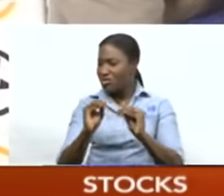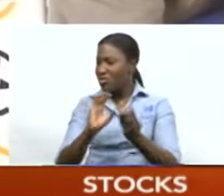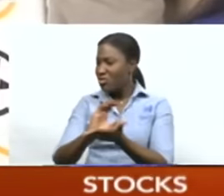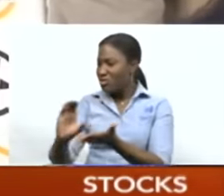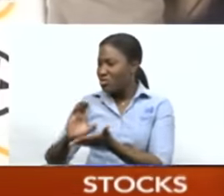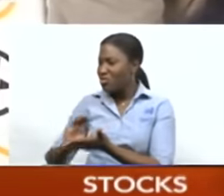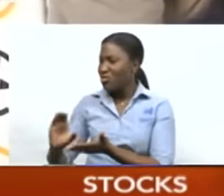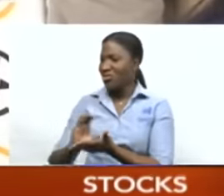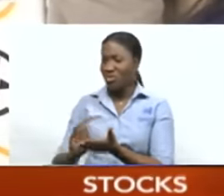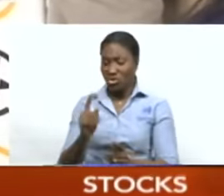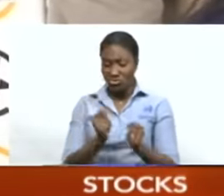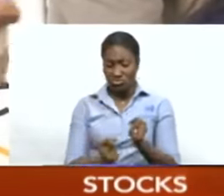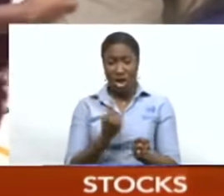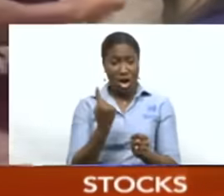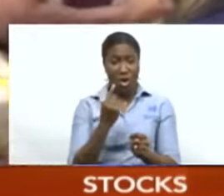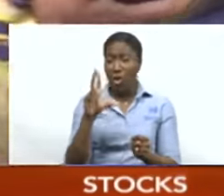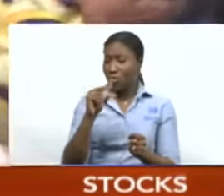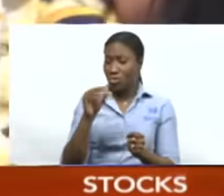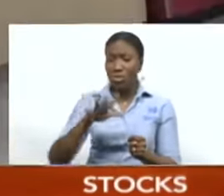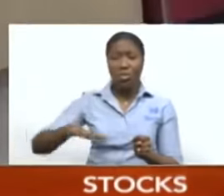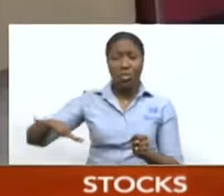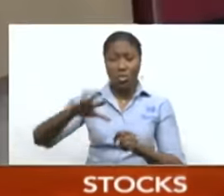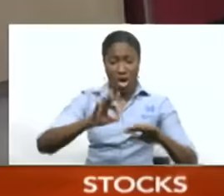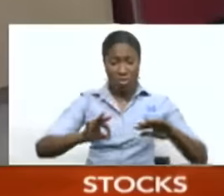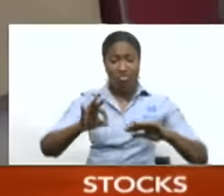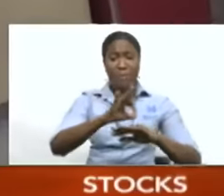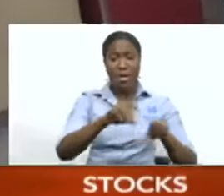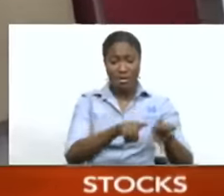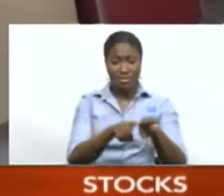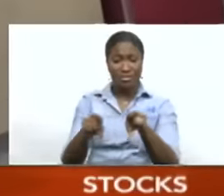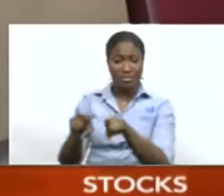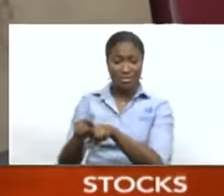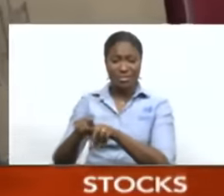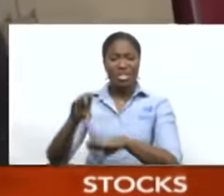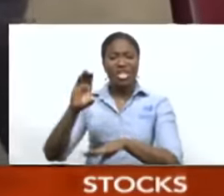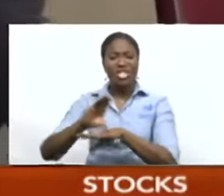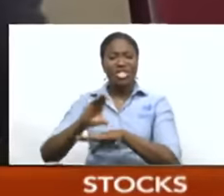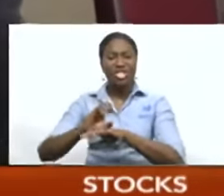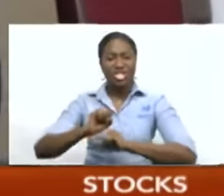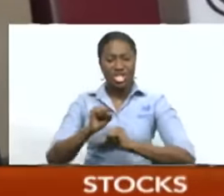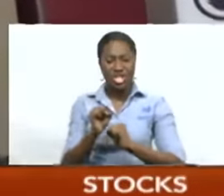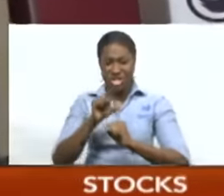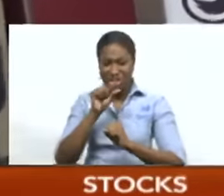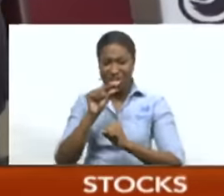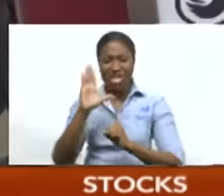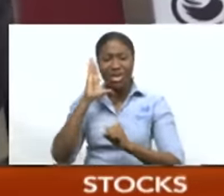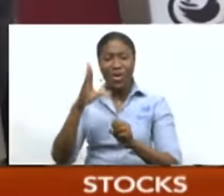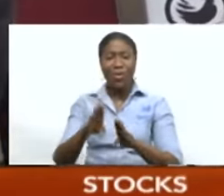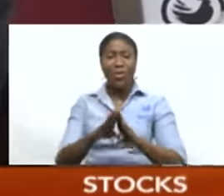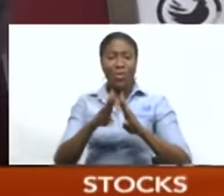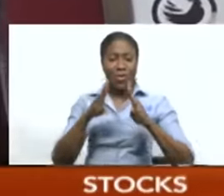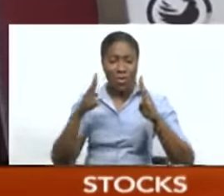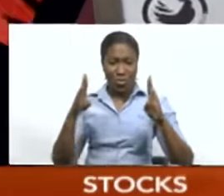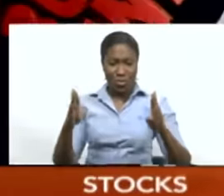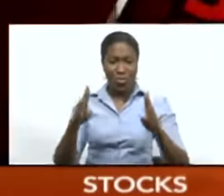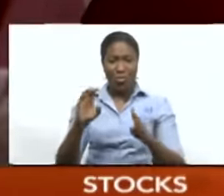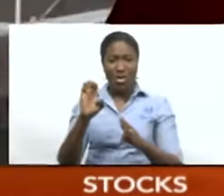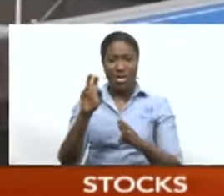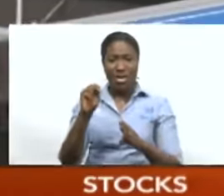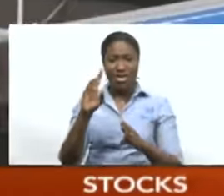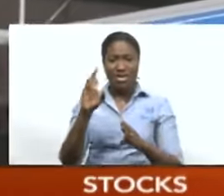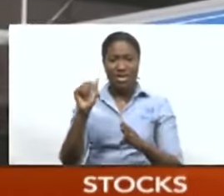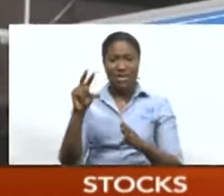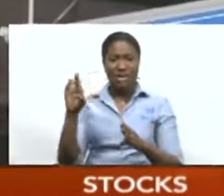Trinidad and Tobago, but throughout the Caribbean as well. A church's chicken is also expected to be open in the Endeavor location soon.